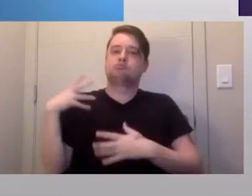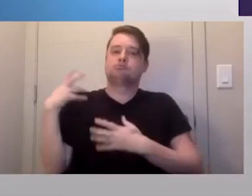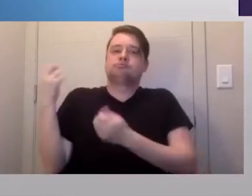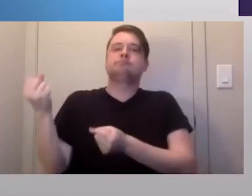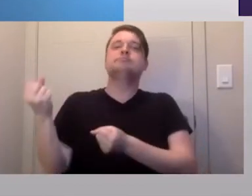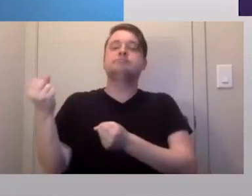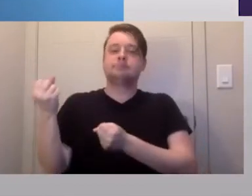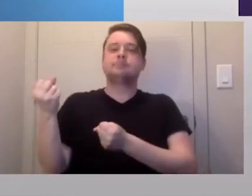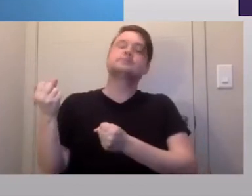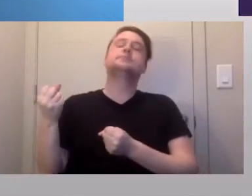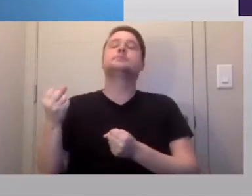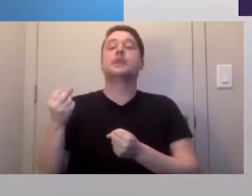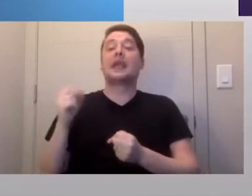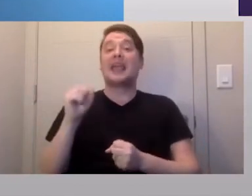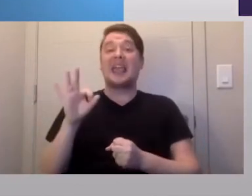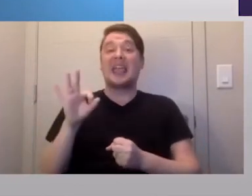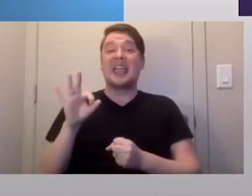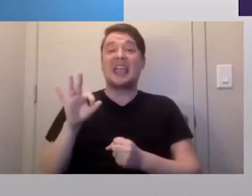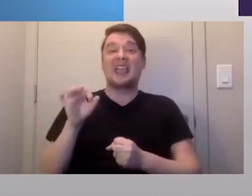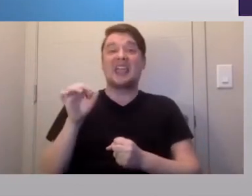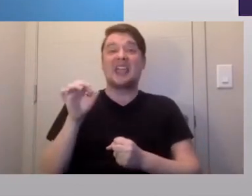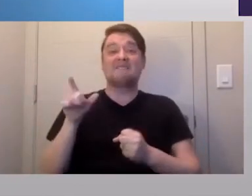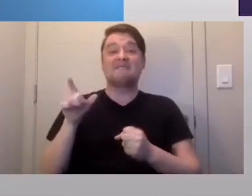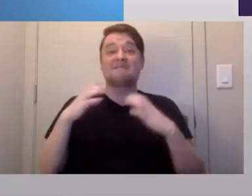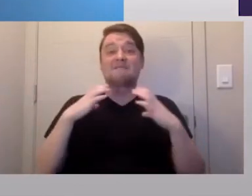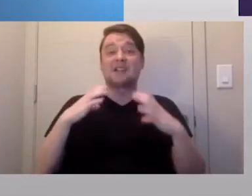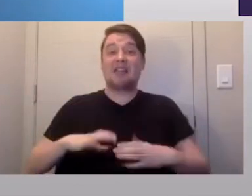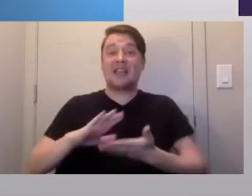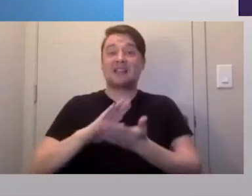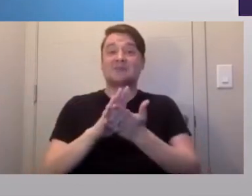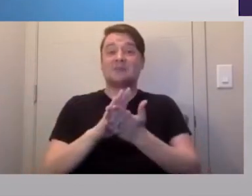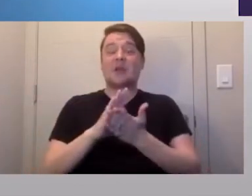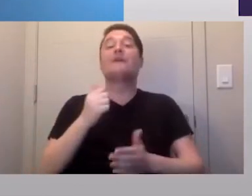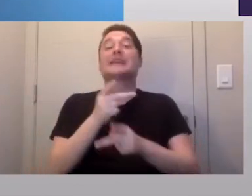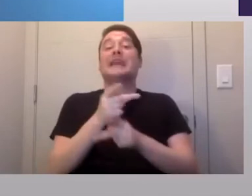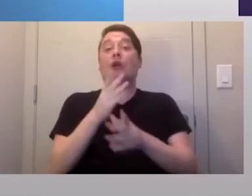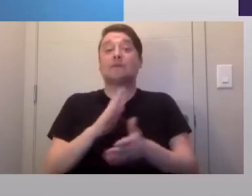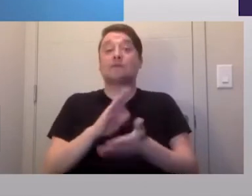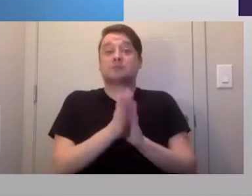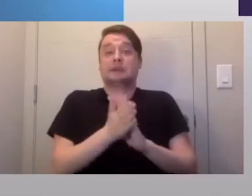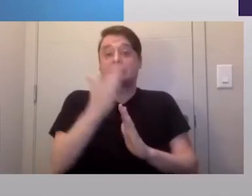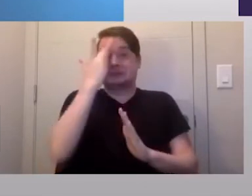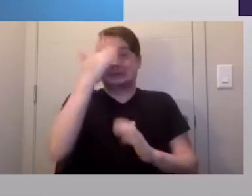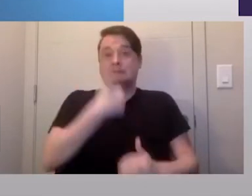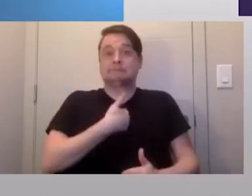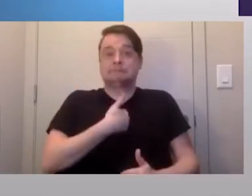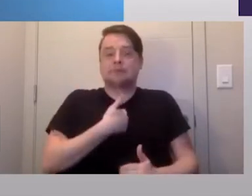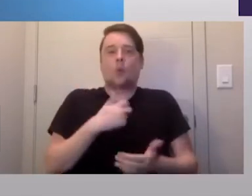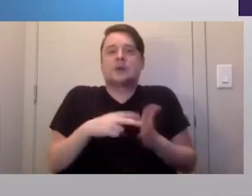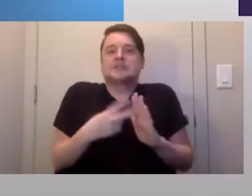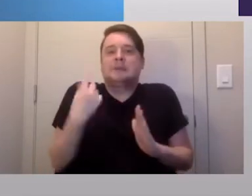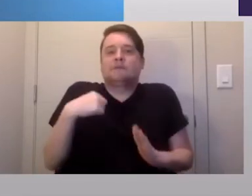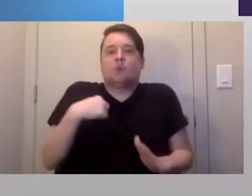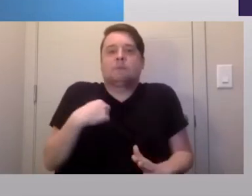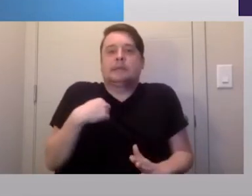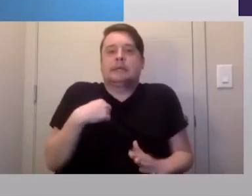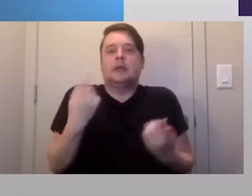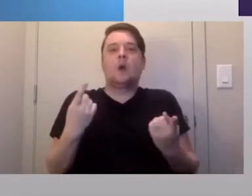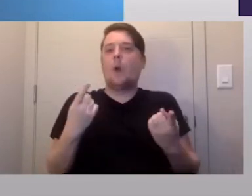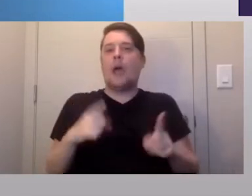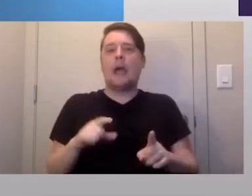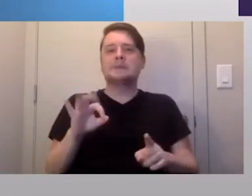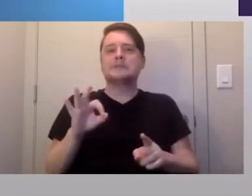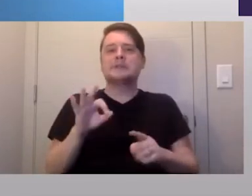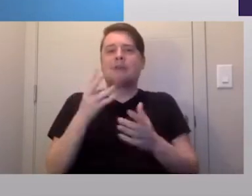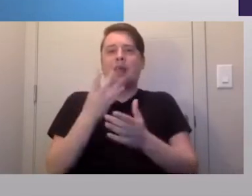And if they do get sick, many caregivers are wondering, what does this mean for them? What happens if they lose